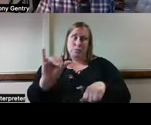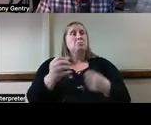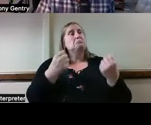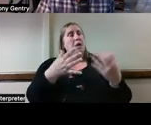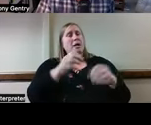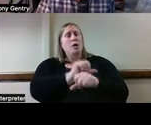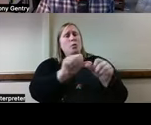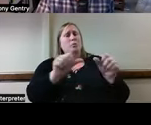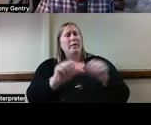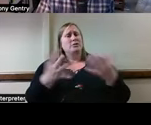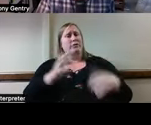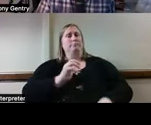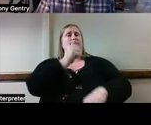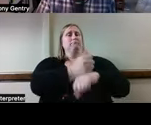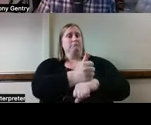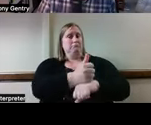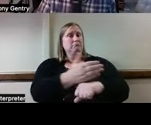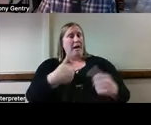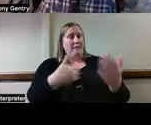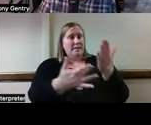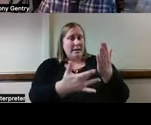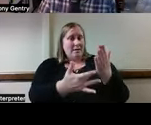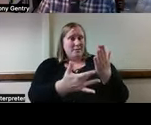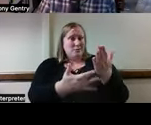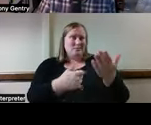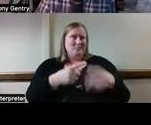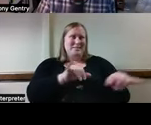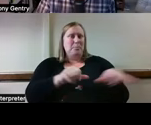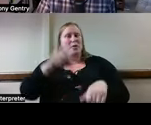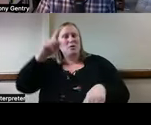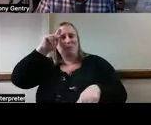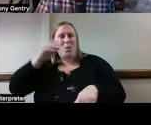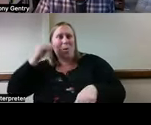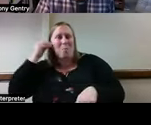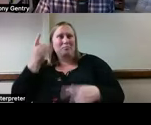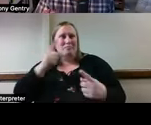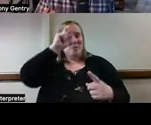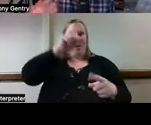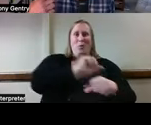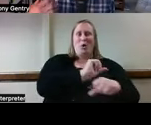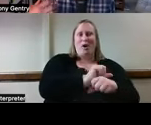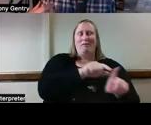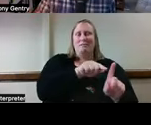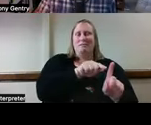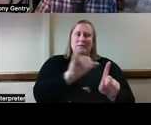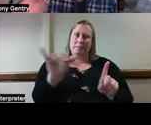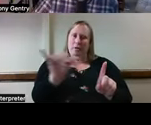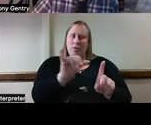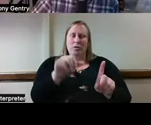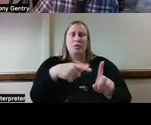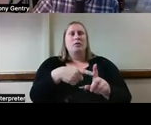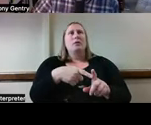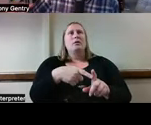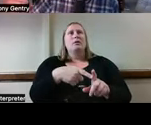the kinds of technologies that I'm calling smart home accommodations. There are all the way back to Henry